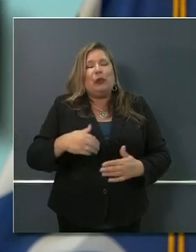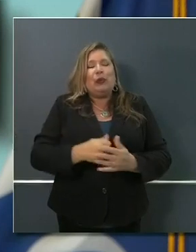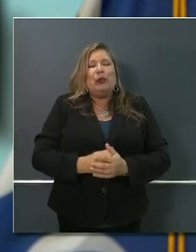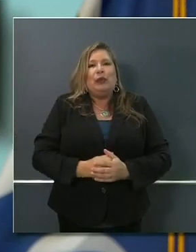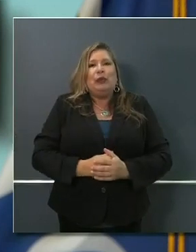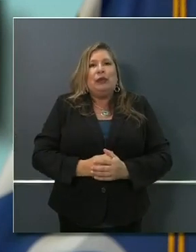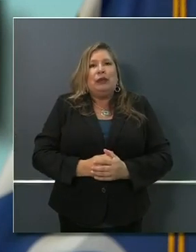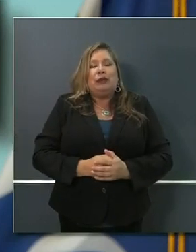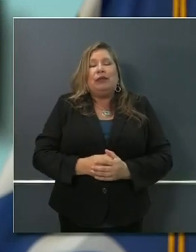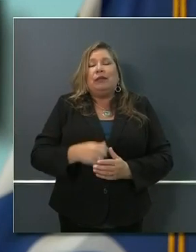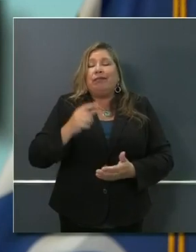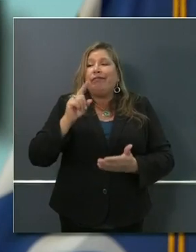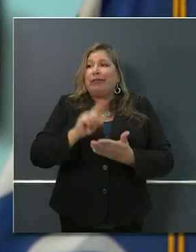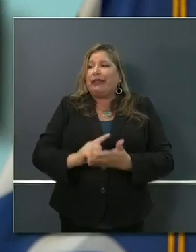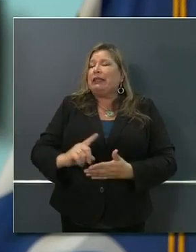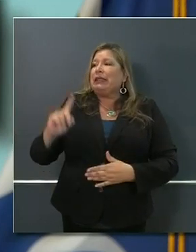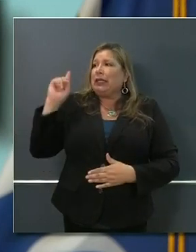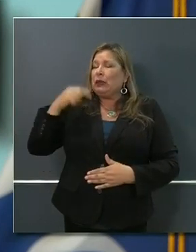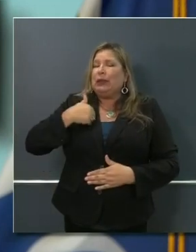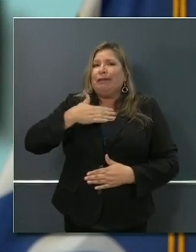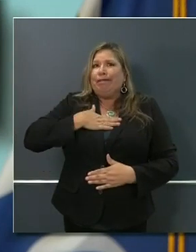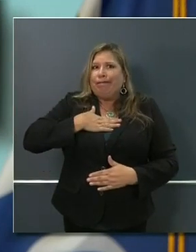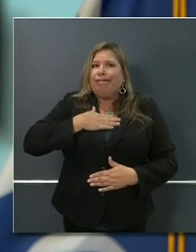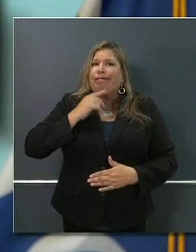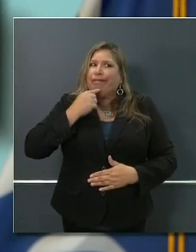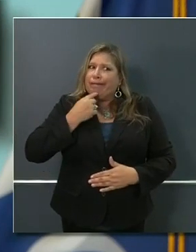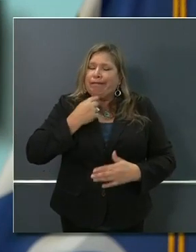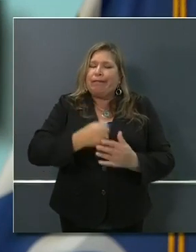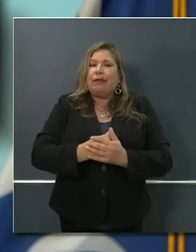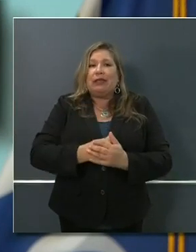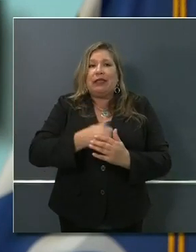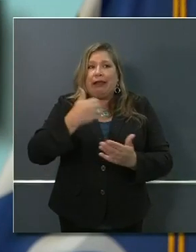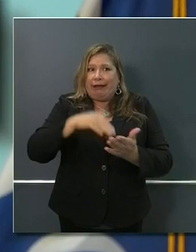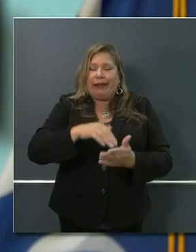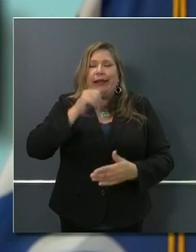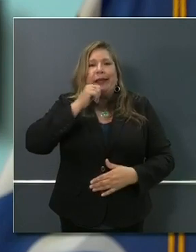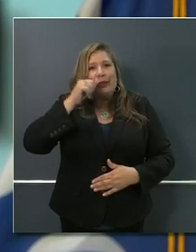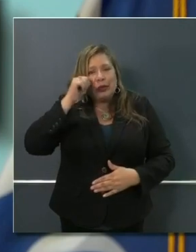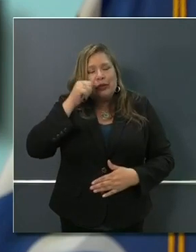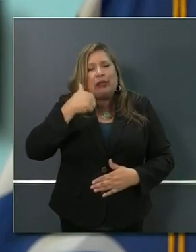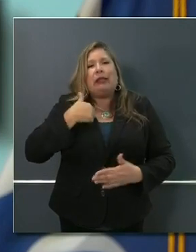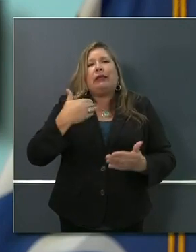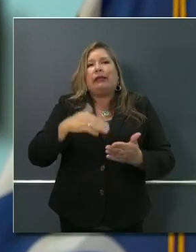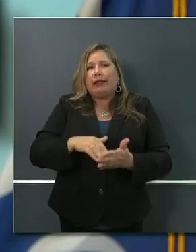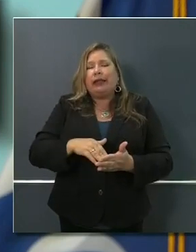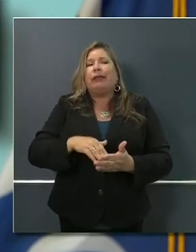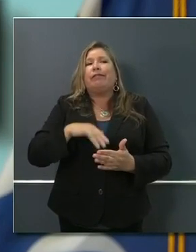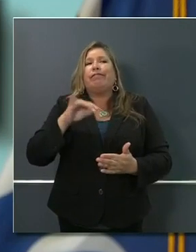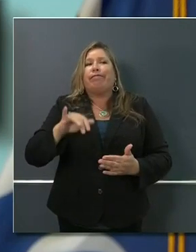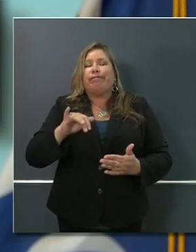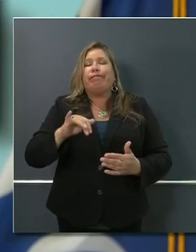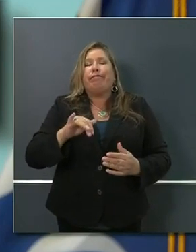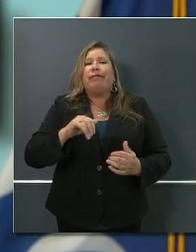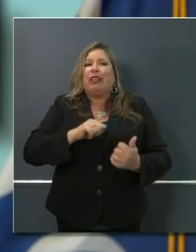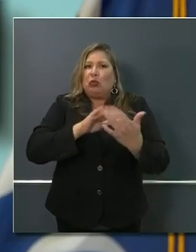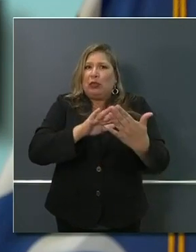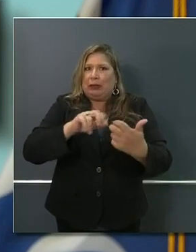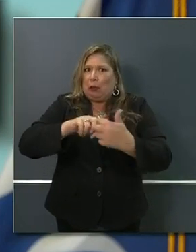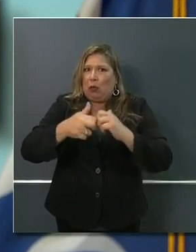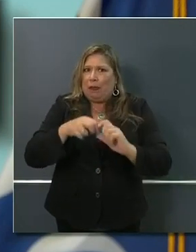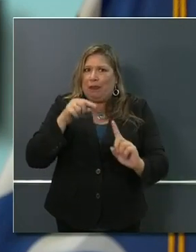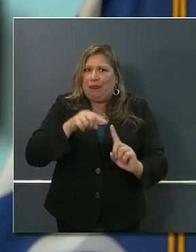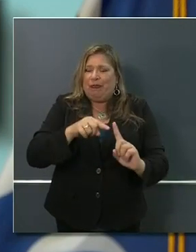week, sober about it yesterday, in terms of addressing the fact that this is day one yesterday, now day two,